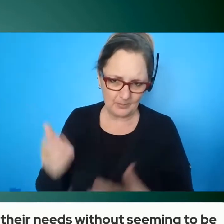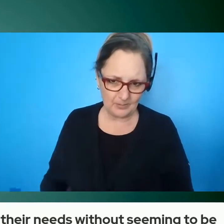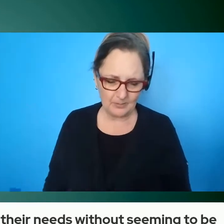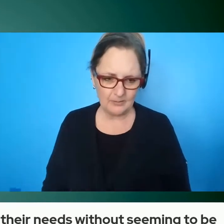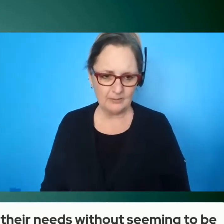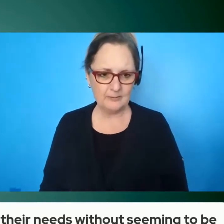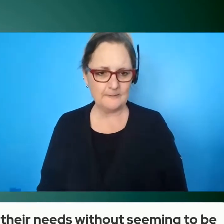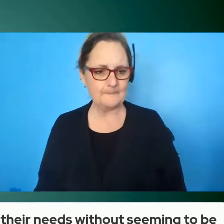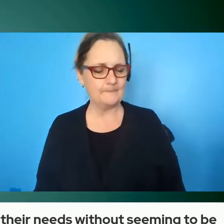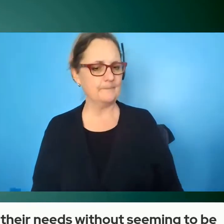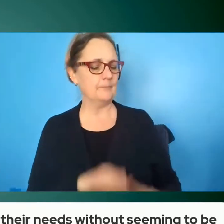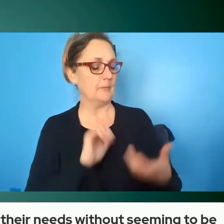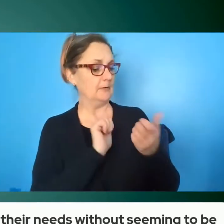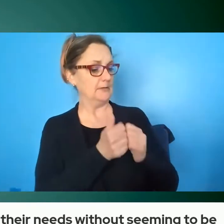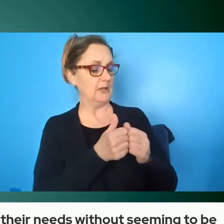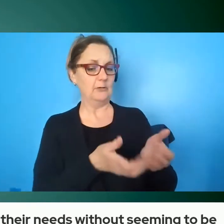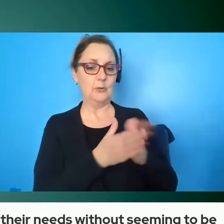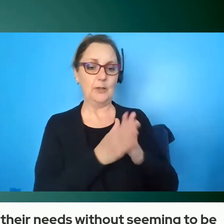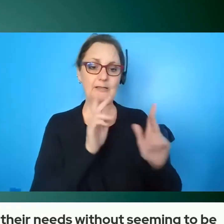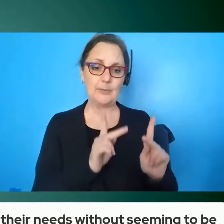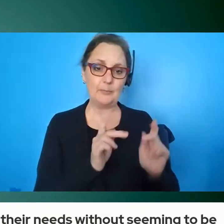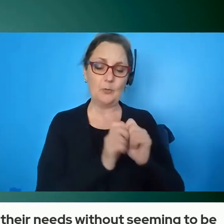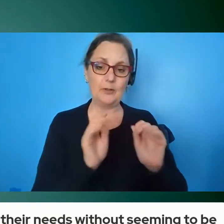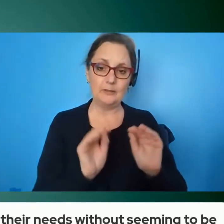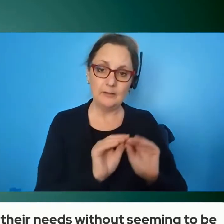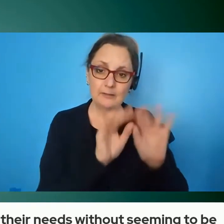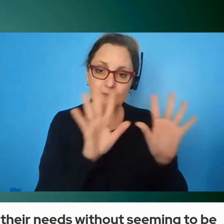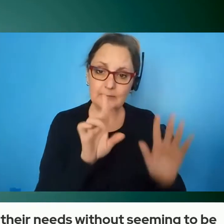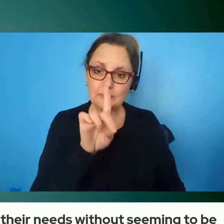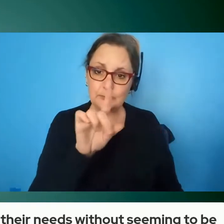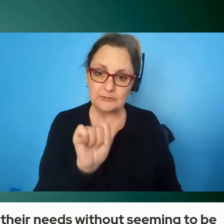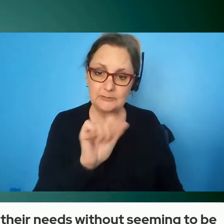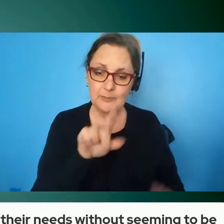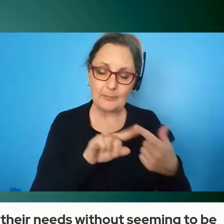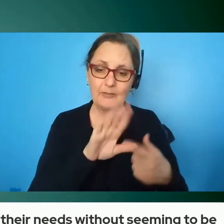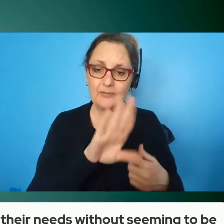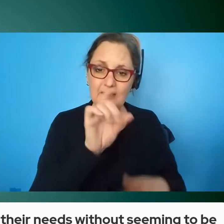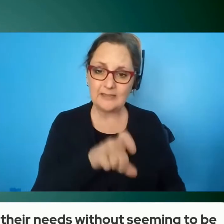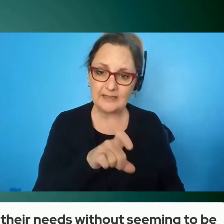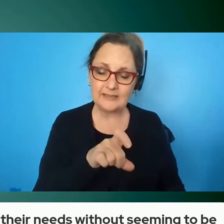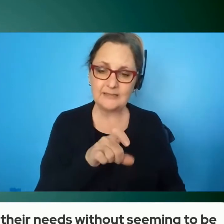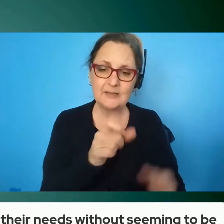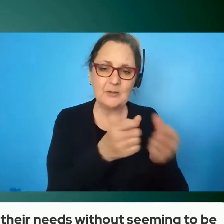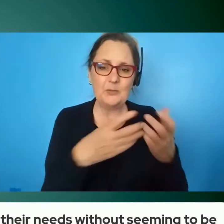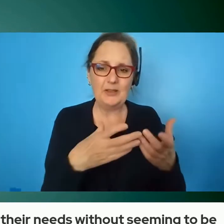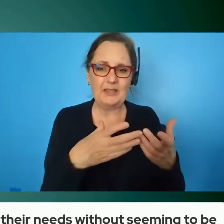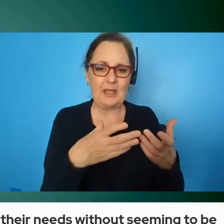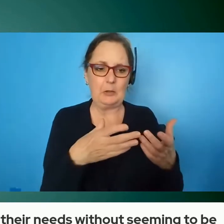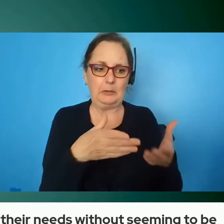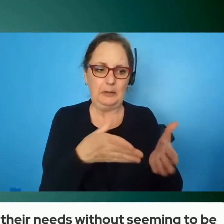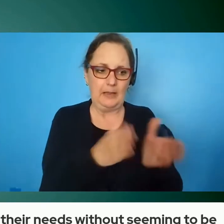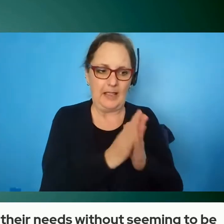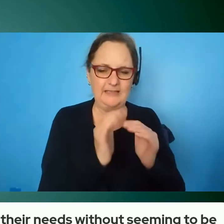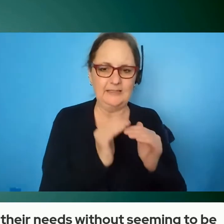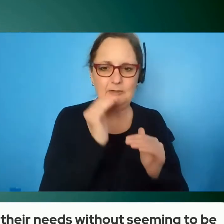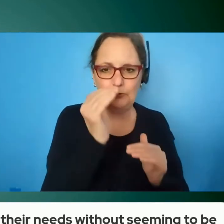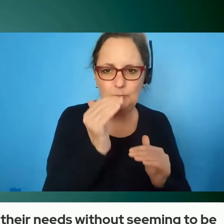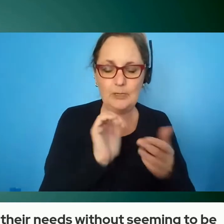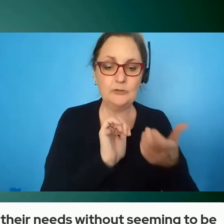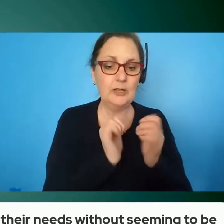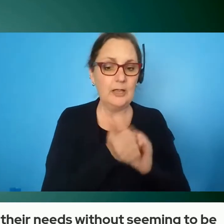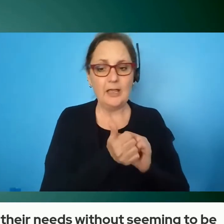how do we ask people with visible disabilities about their needs without it seeming to be prying how do we start the conversation about meeting their needs if we don't know